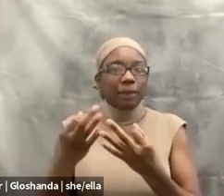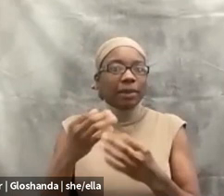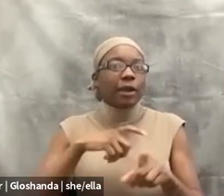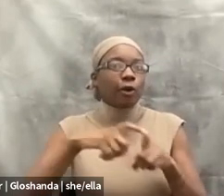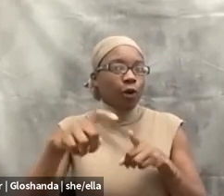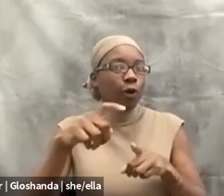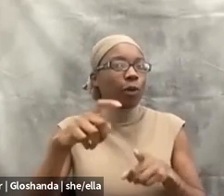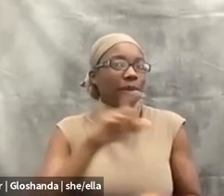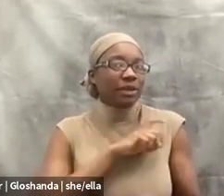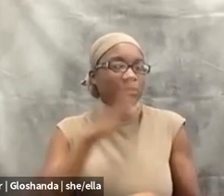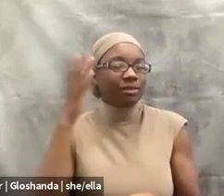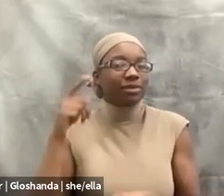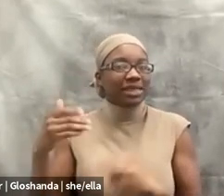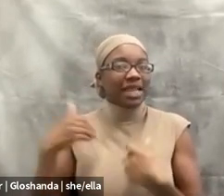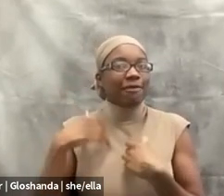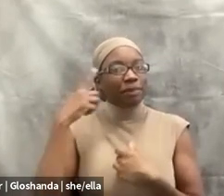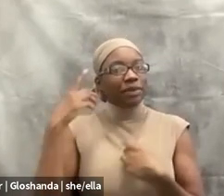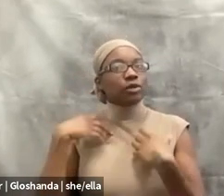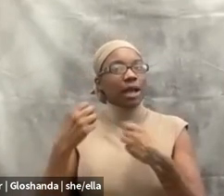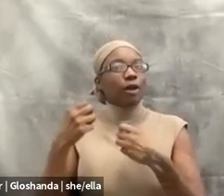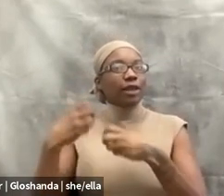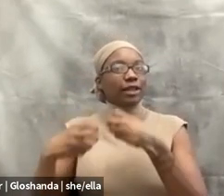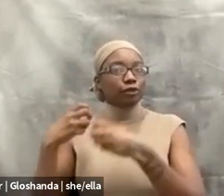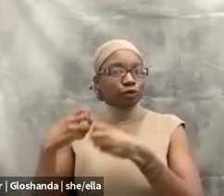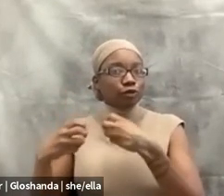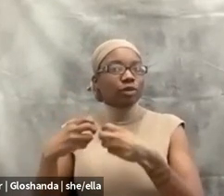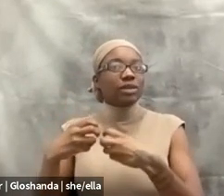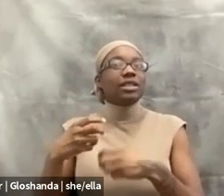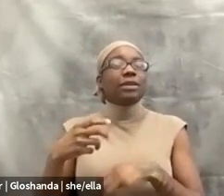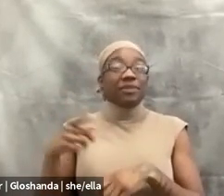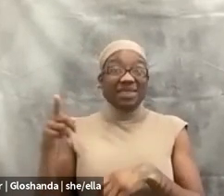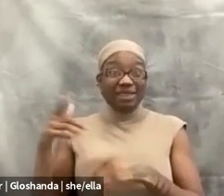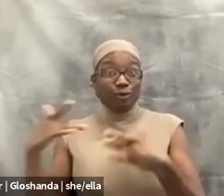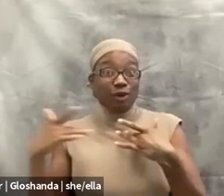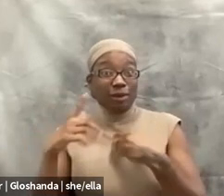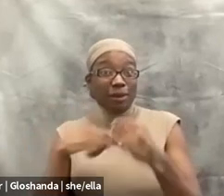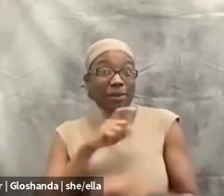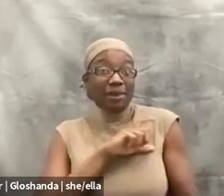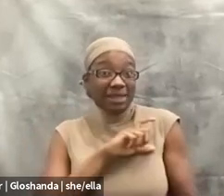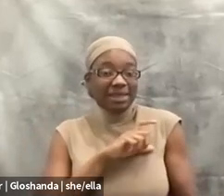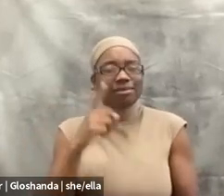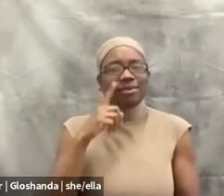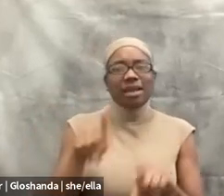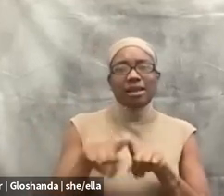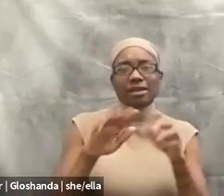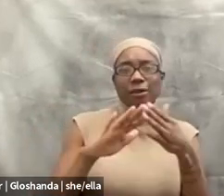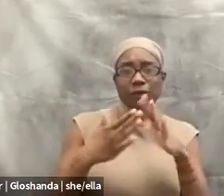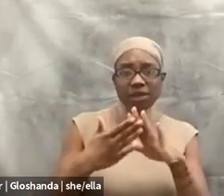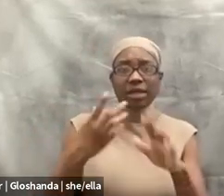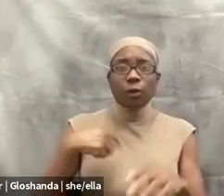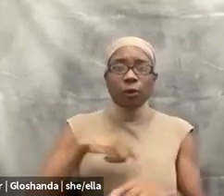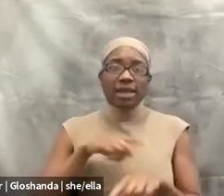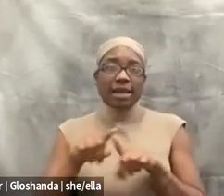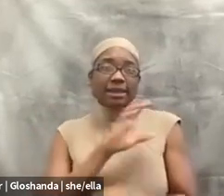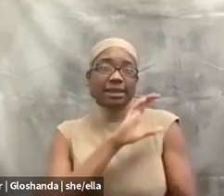a knife and he was murdered by the police. And I think as a community, like we, as a clinician's need to, um, build